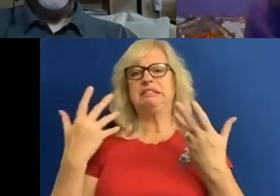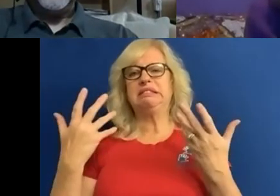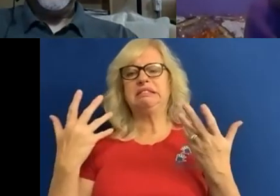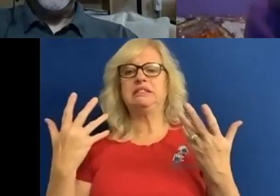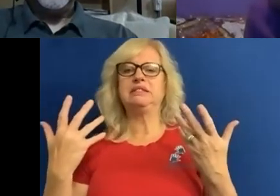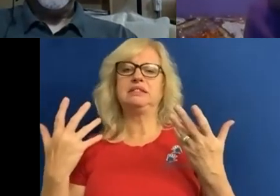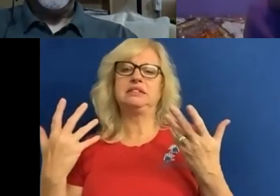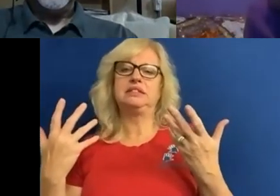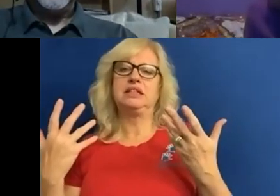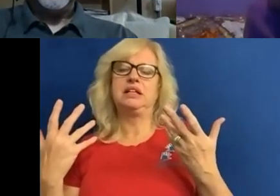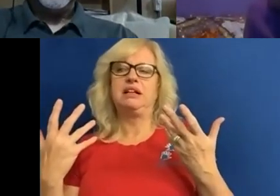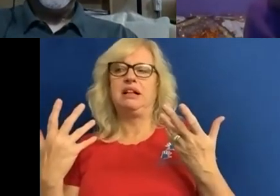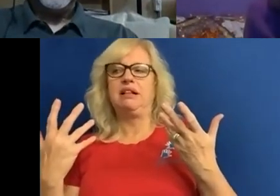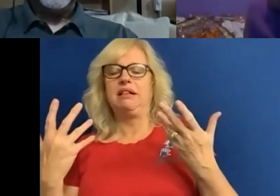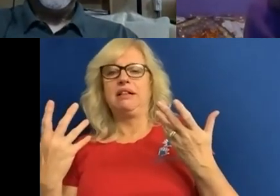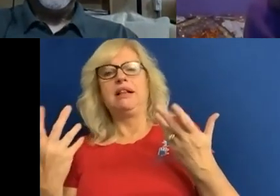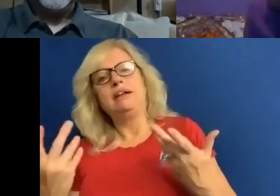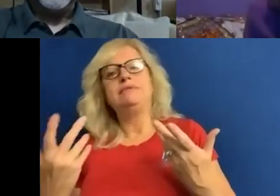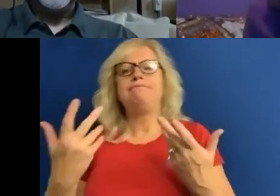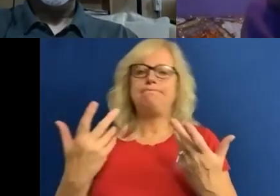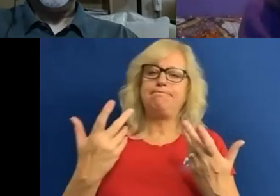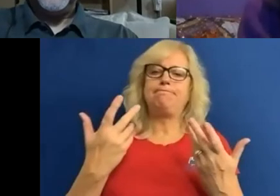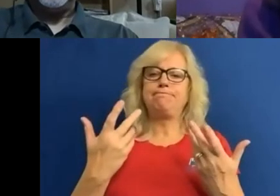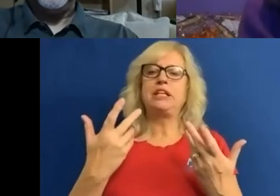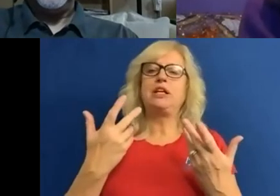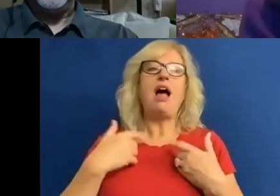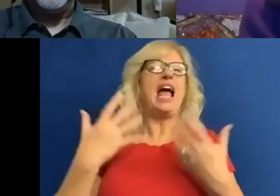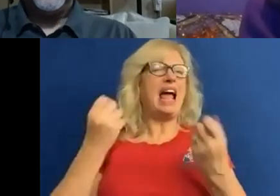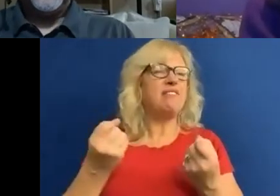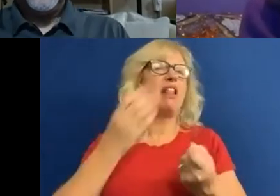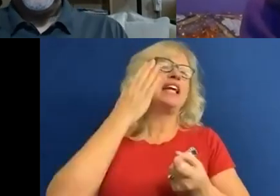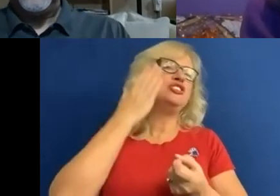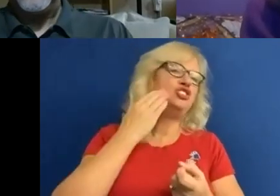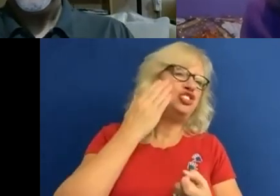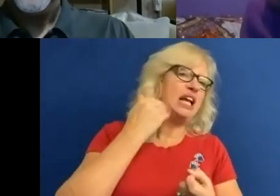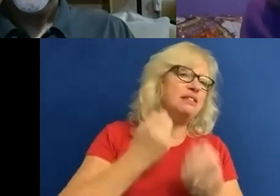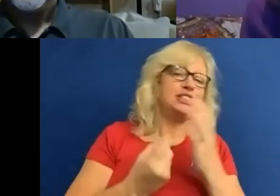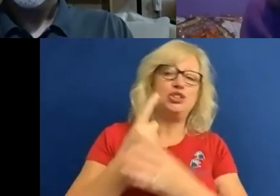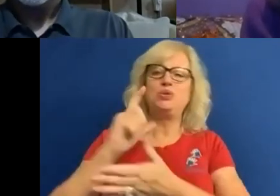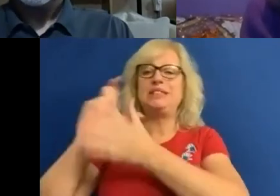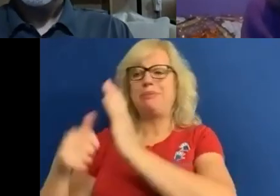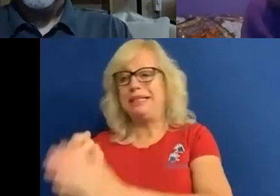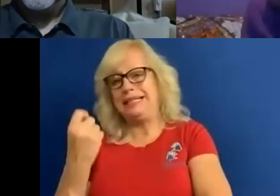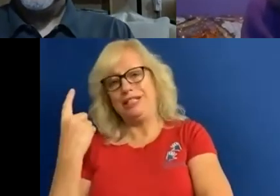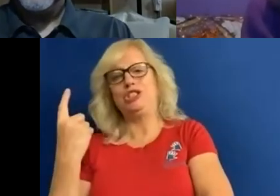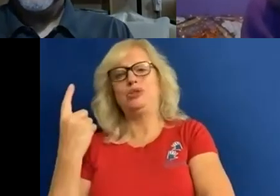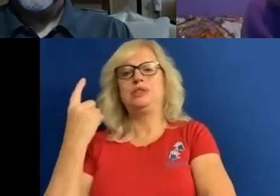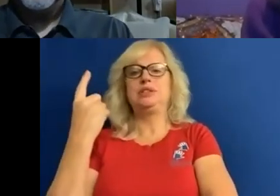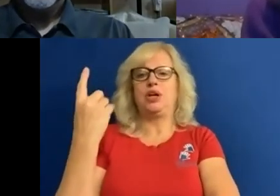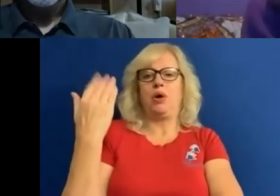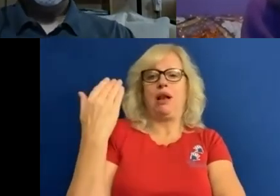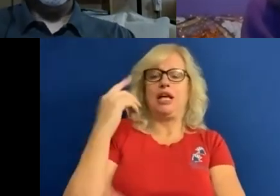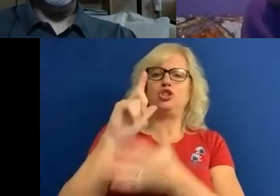gender, through my race and also through disability. So earlier in the summer, journalist John Pring